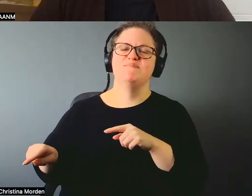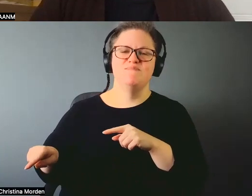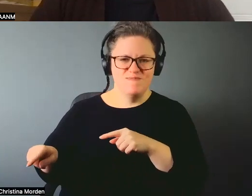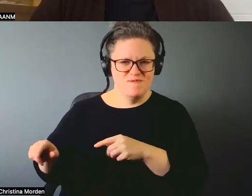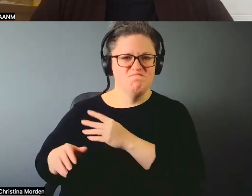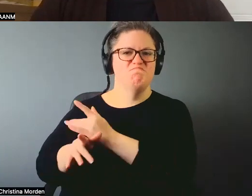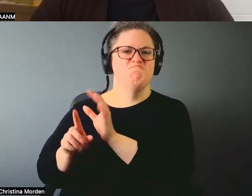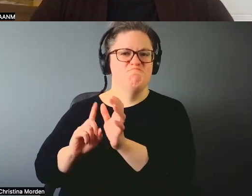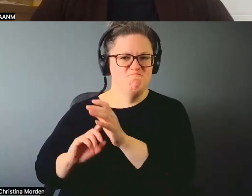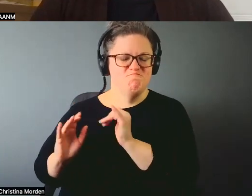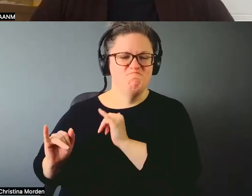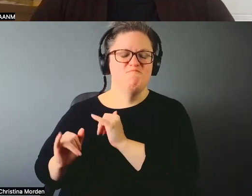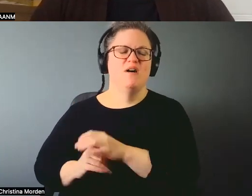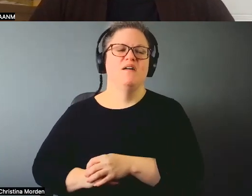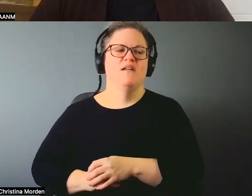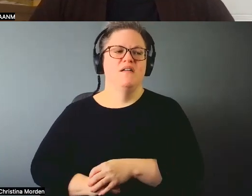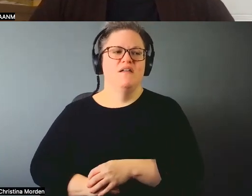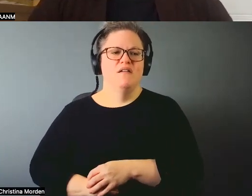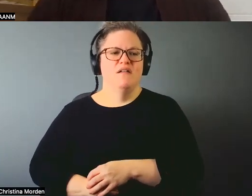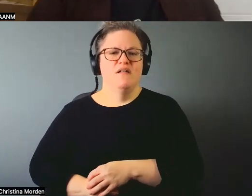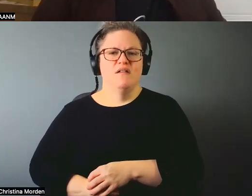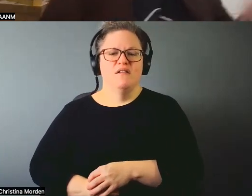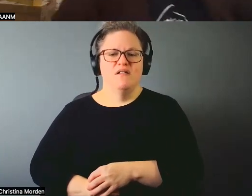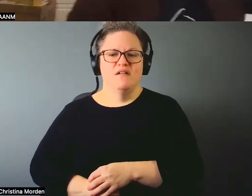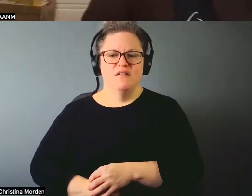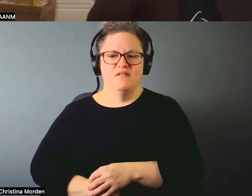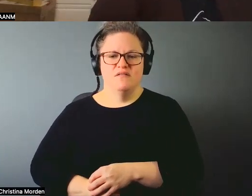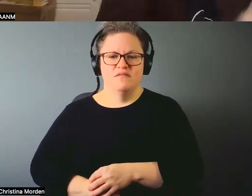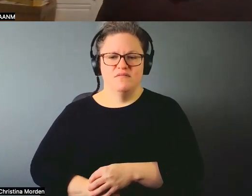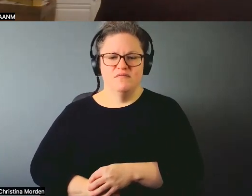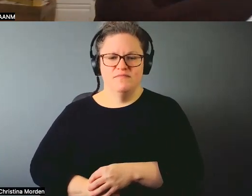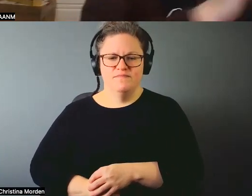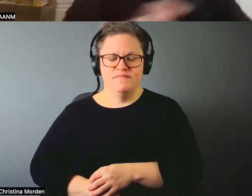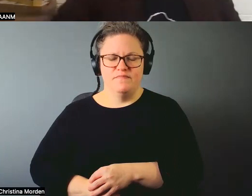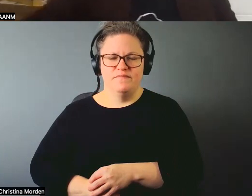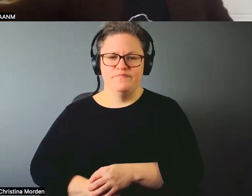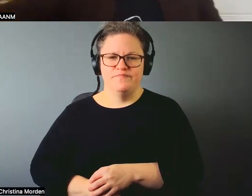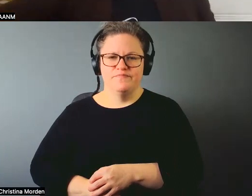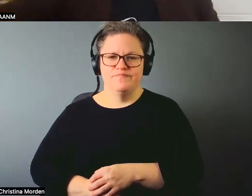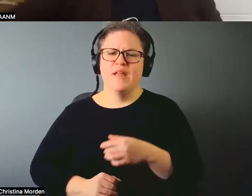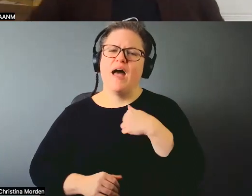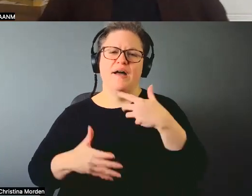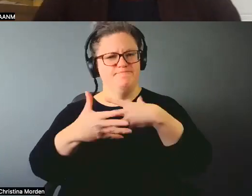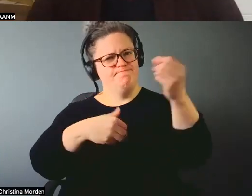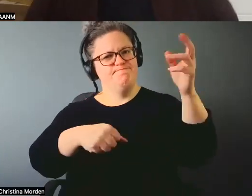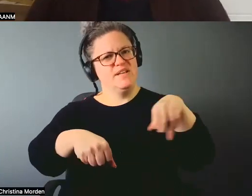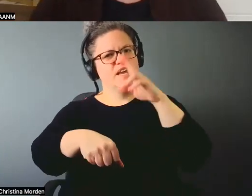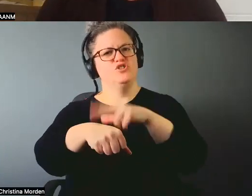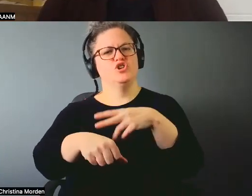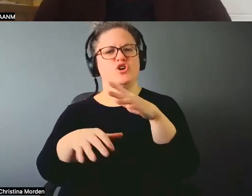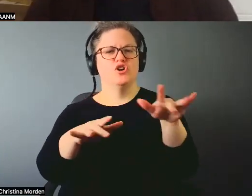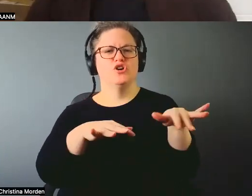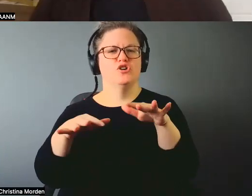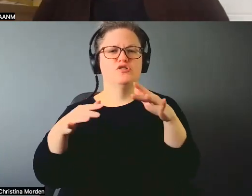what I feel like my nakedness in nature, it